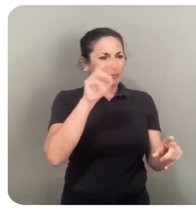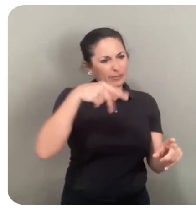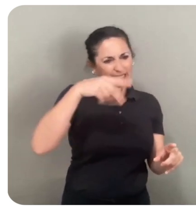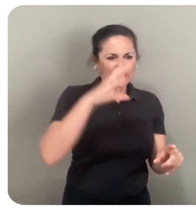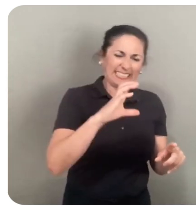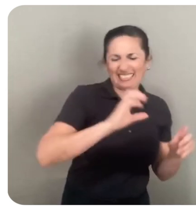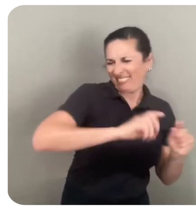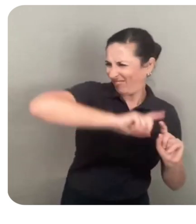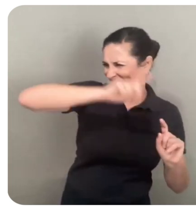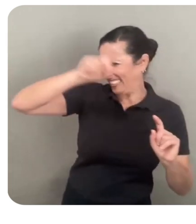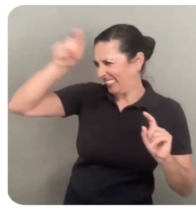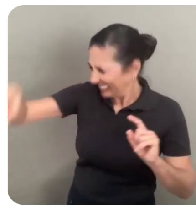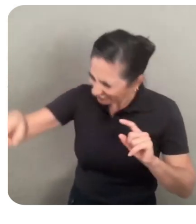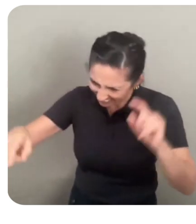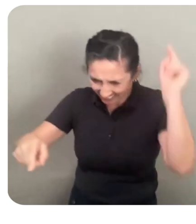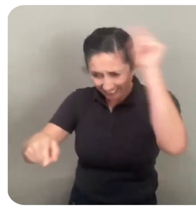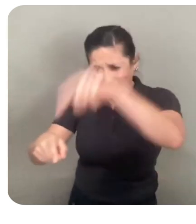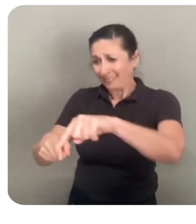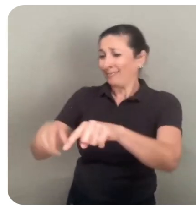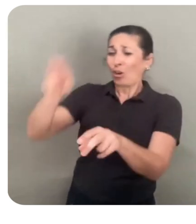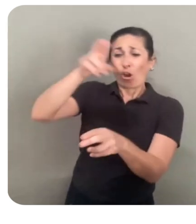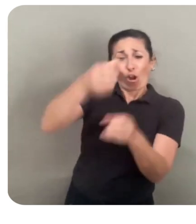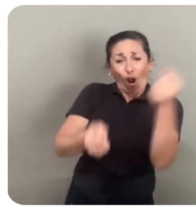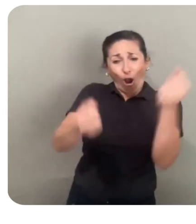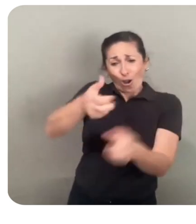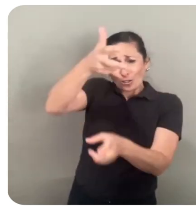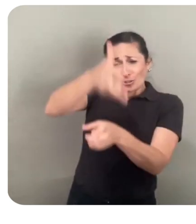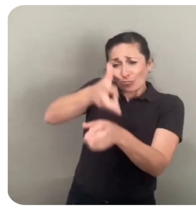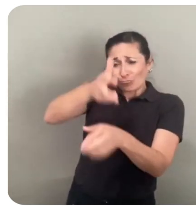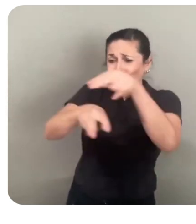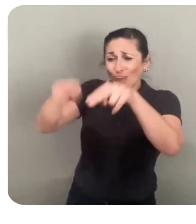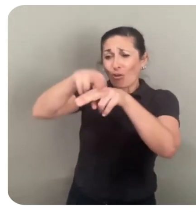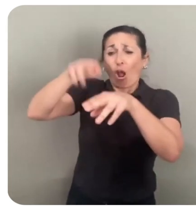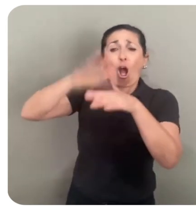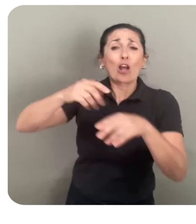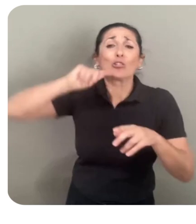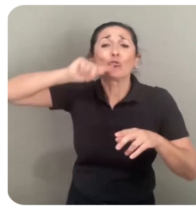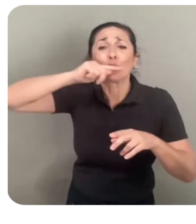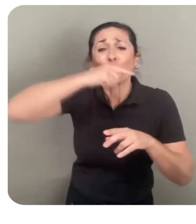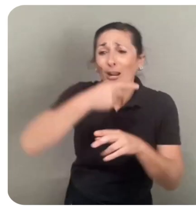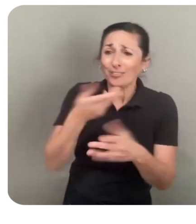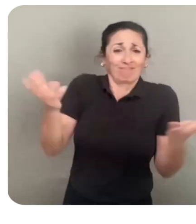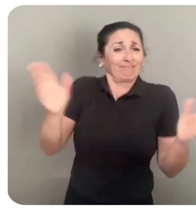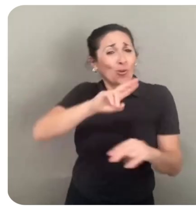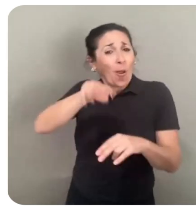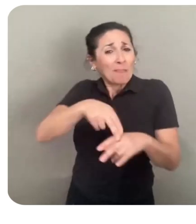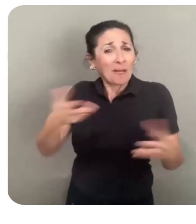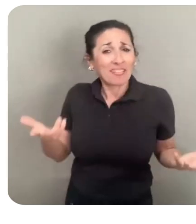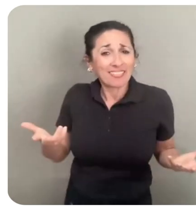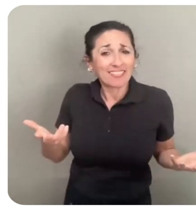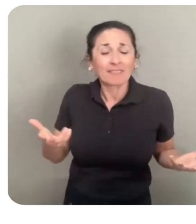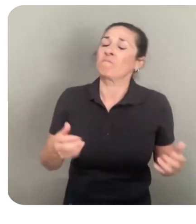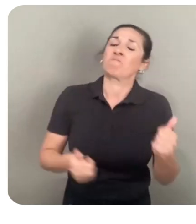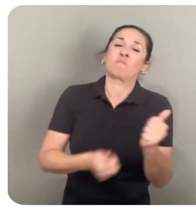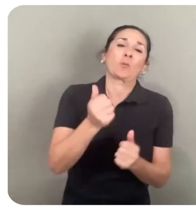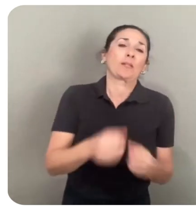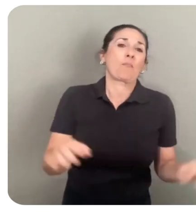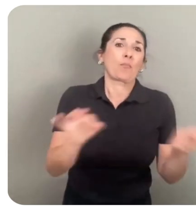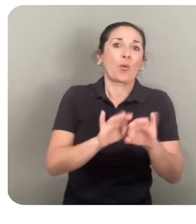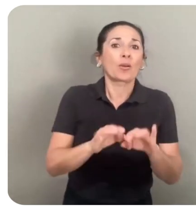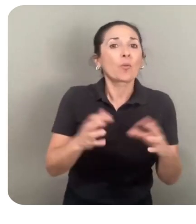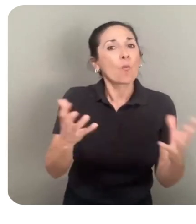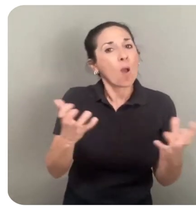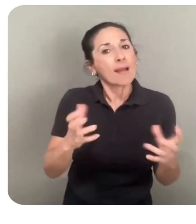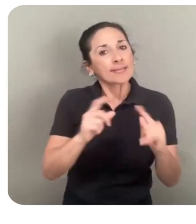leap across large chasms, or stack cars on top of toothbrushes. Most importantly, we